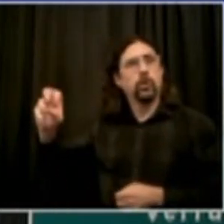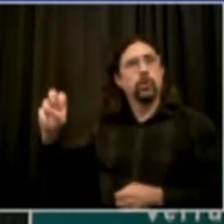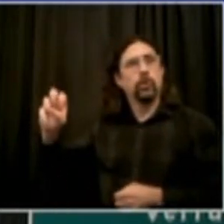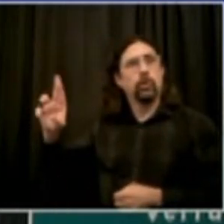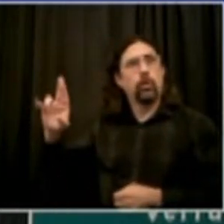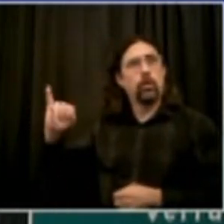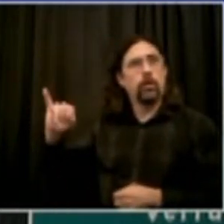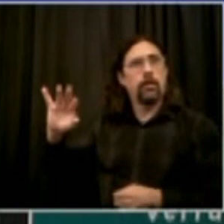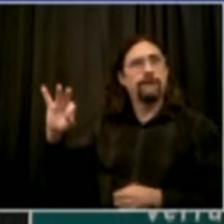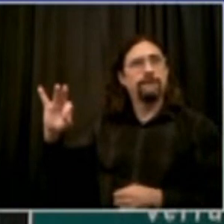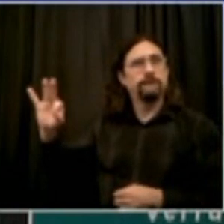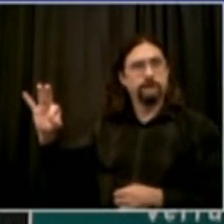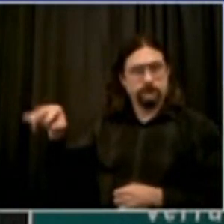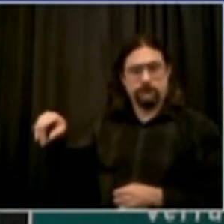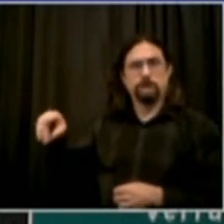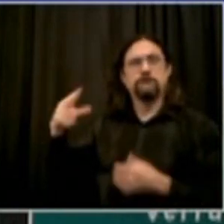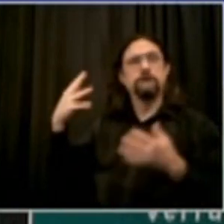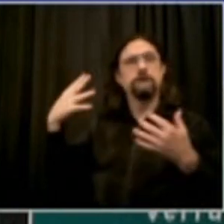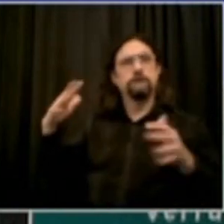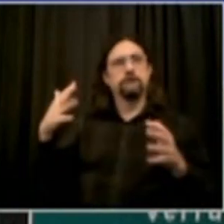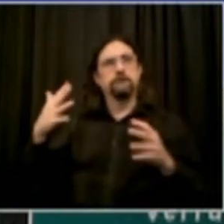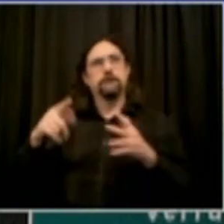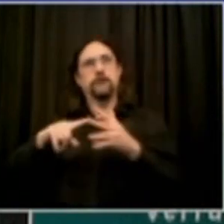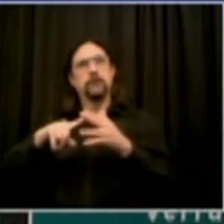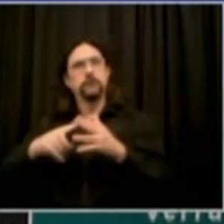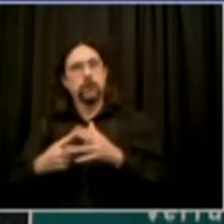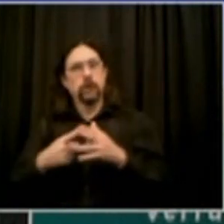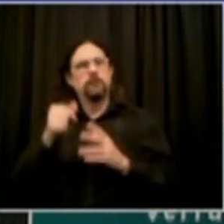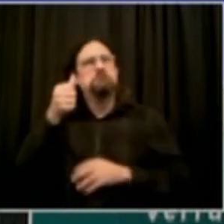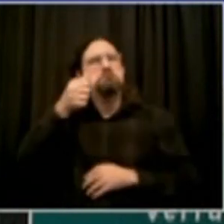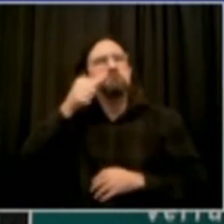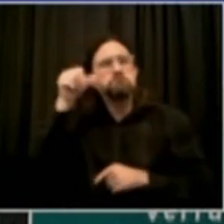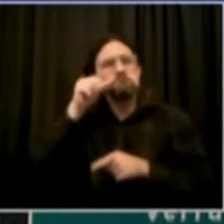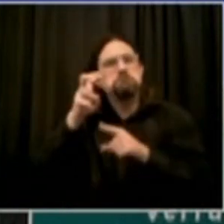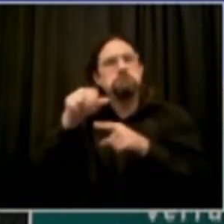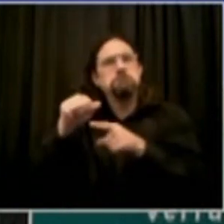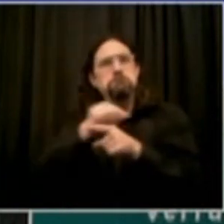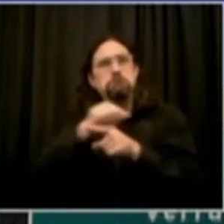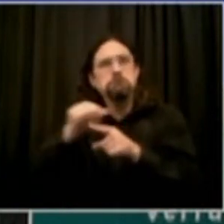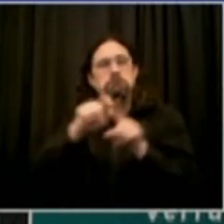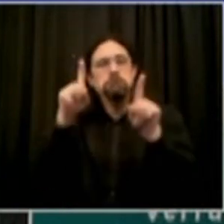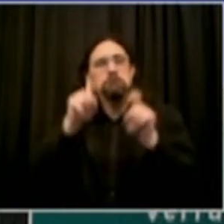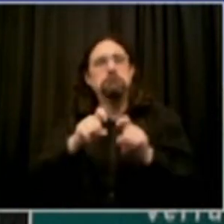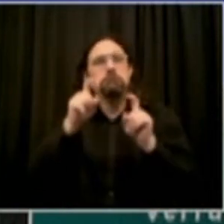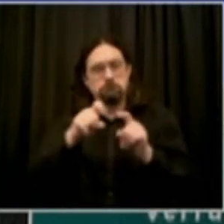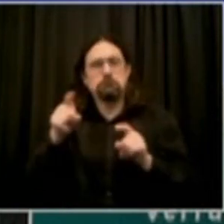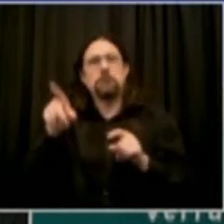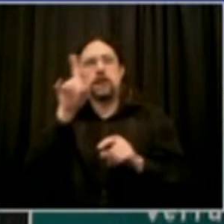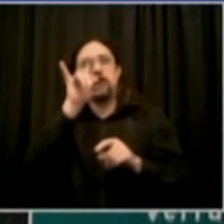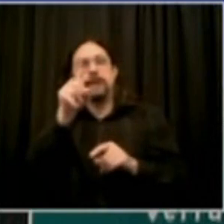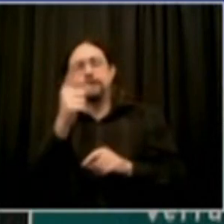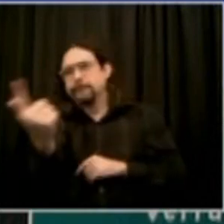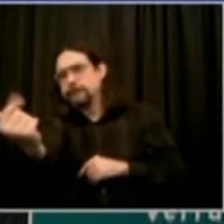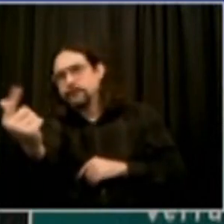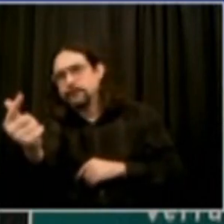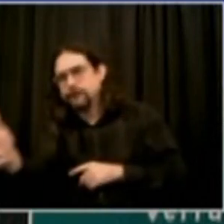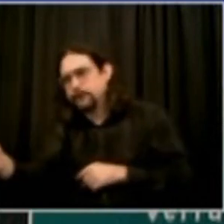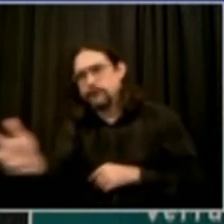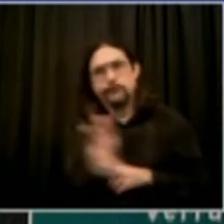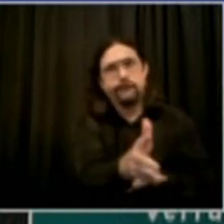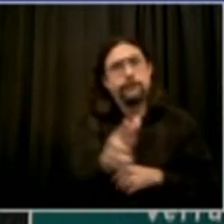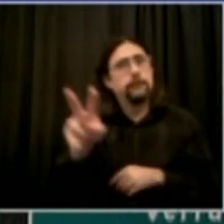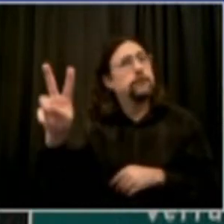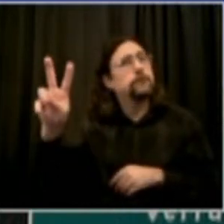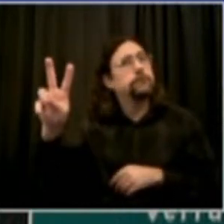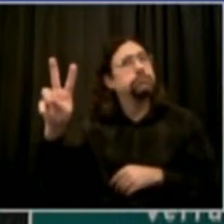this weekend. But unquestionably, will help to reach thousands and thousands of people as individuals. But I think millions of people get the message